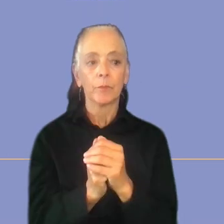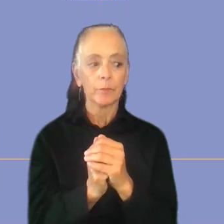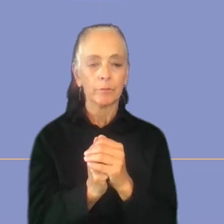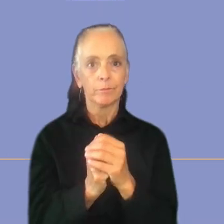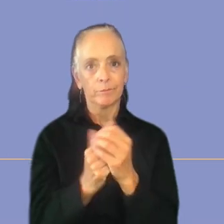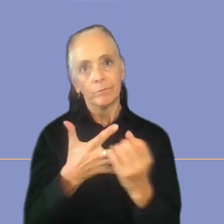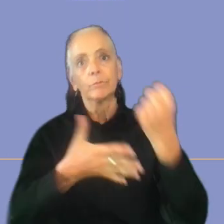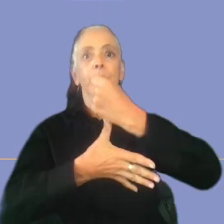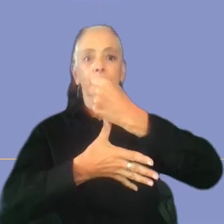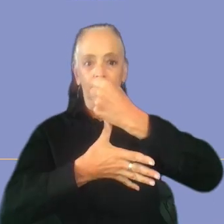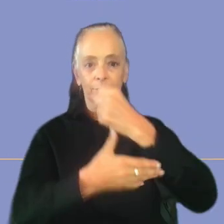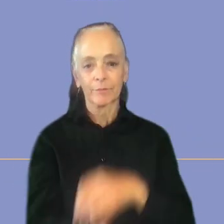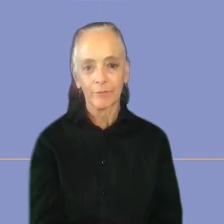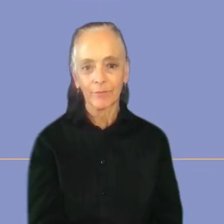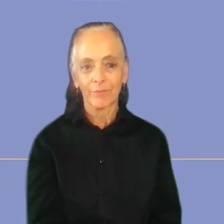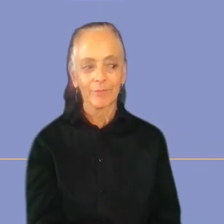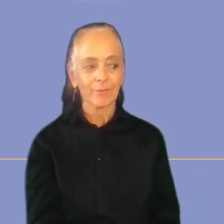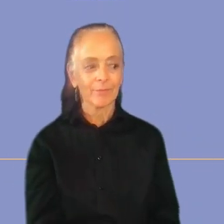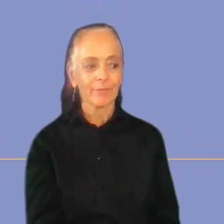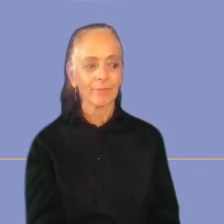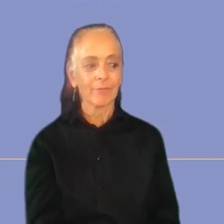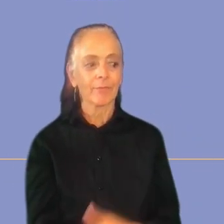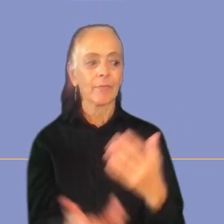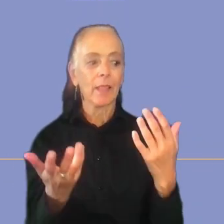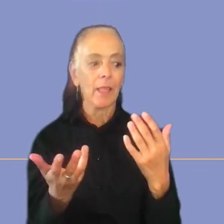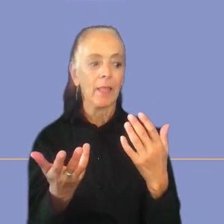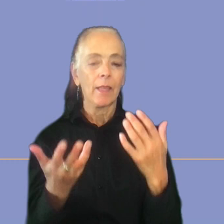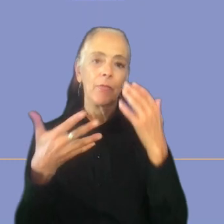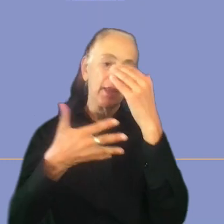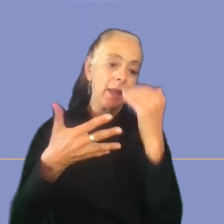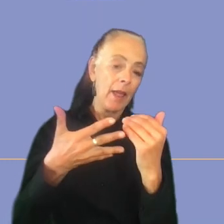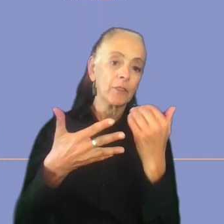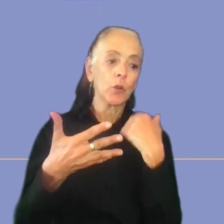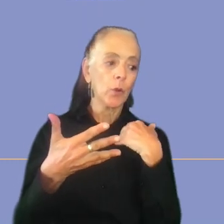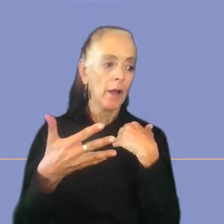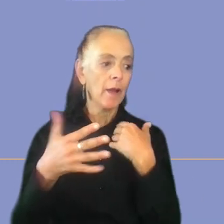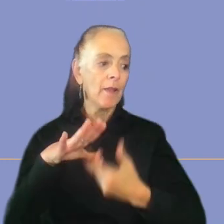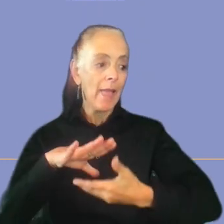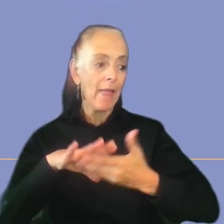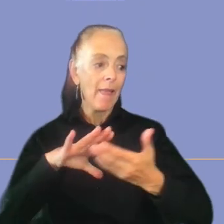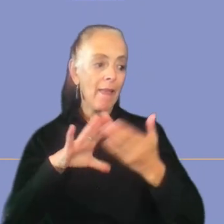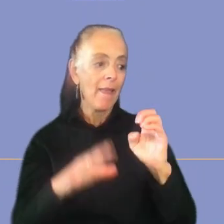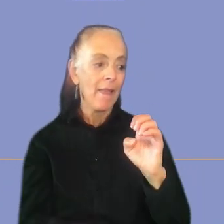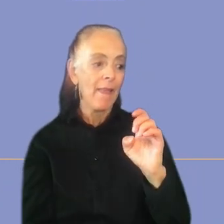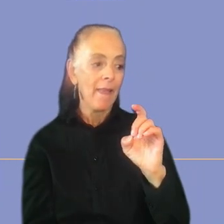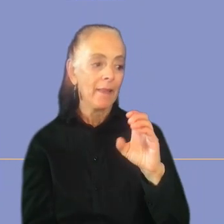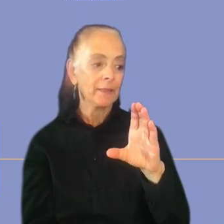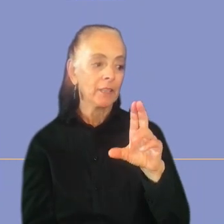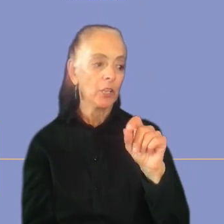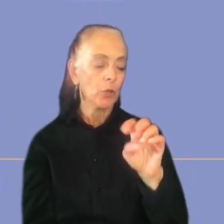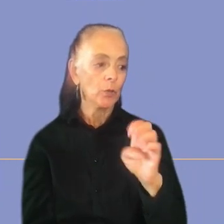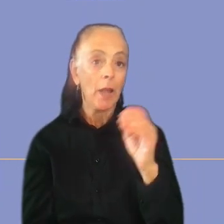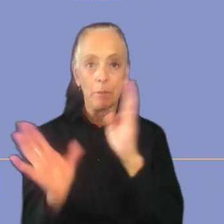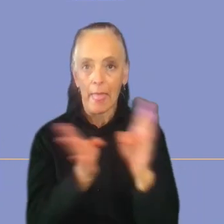list. So just after you have plan and execute which is the idea of being able to